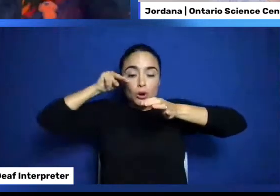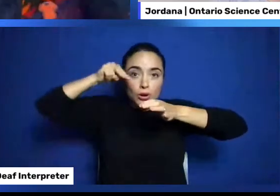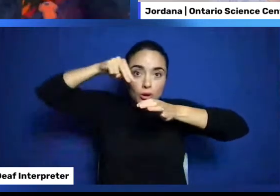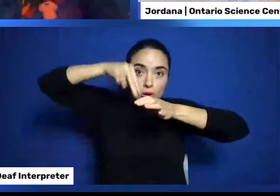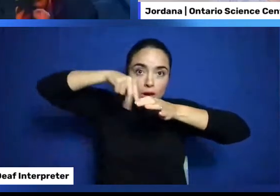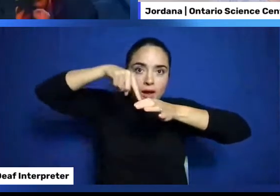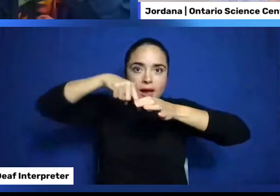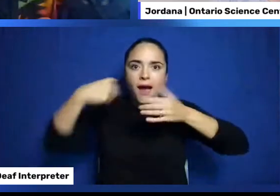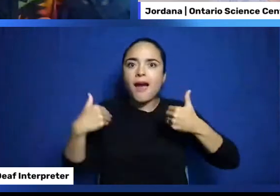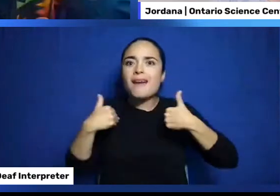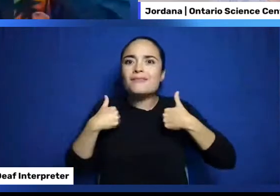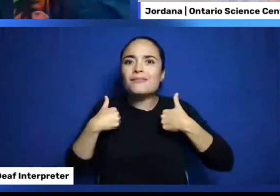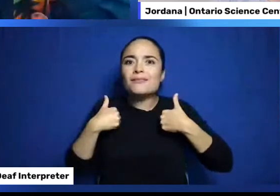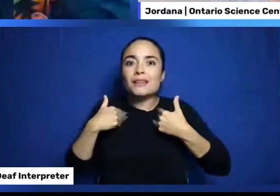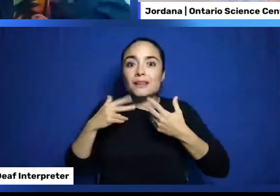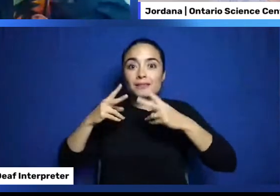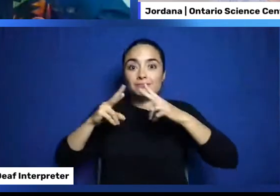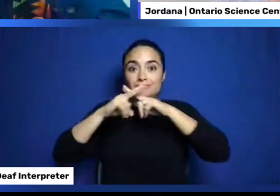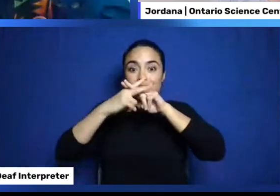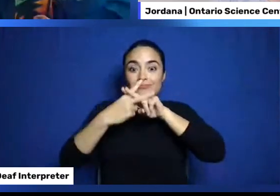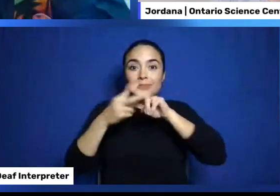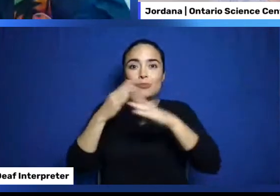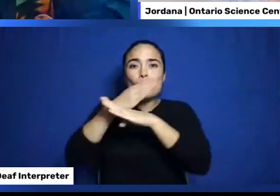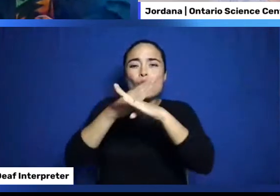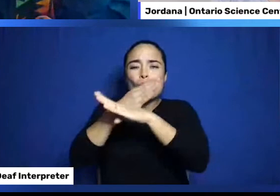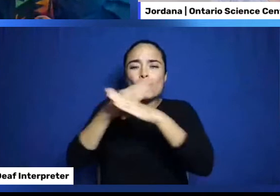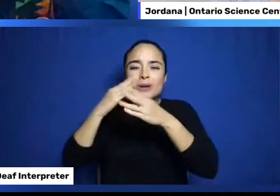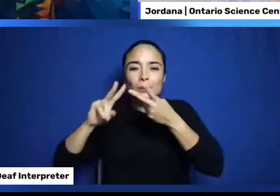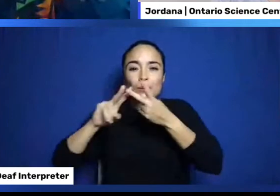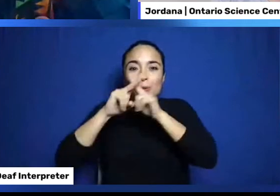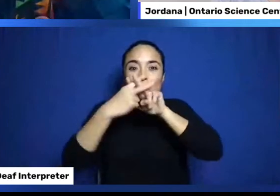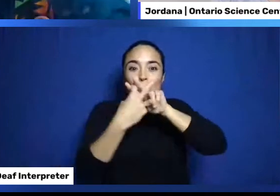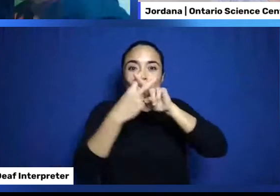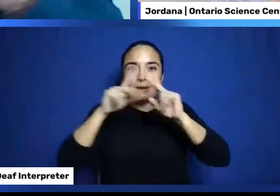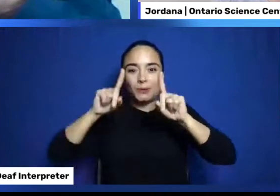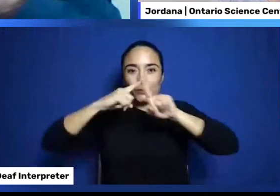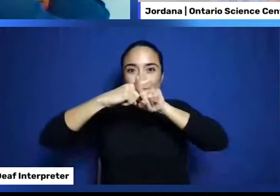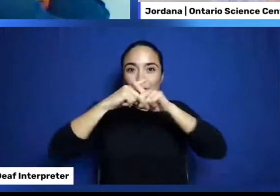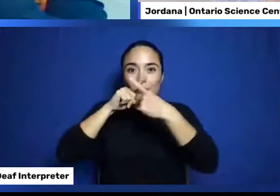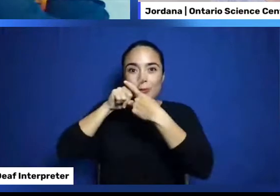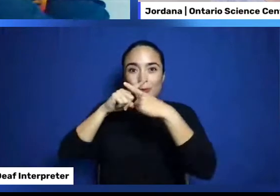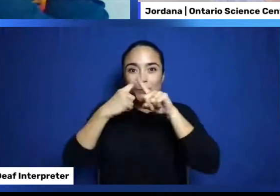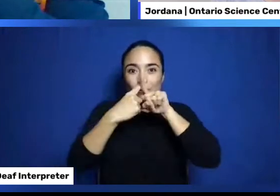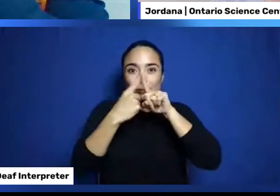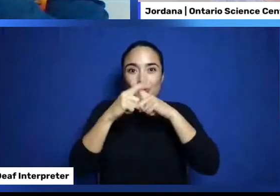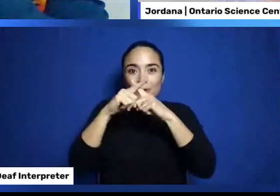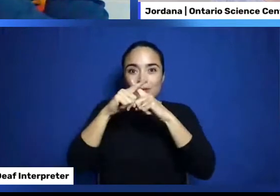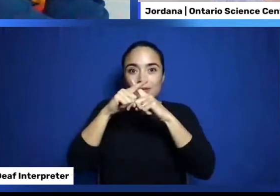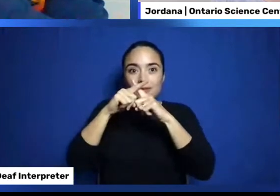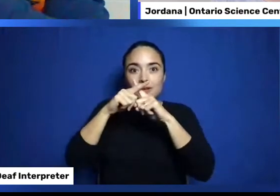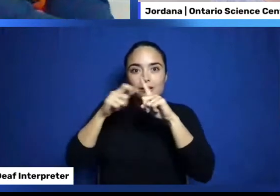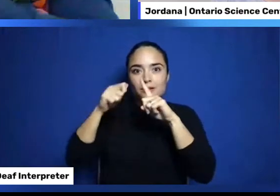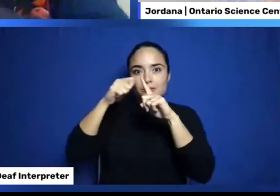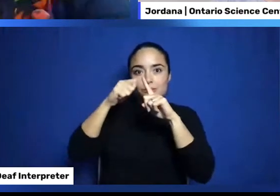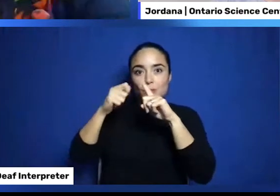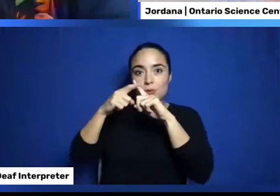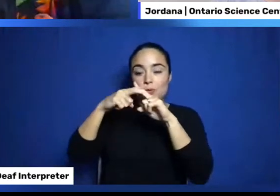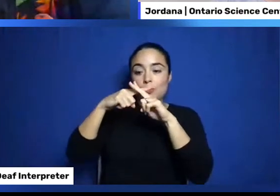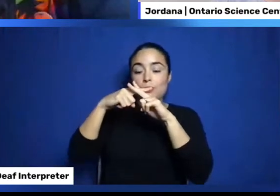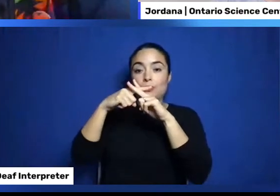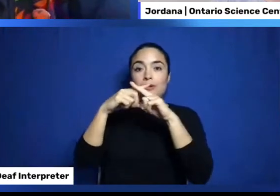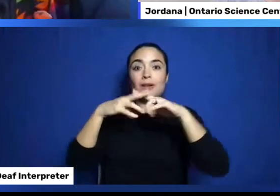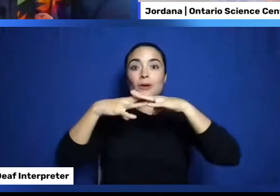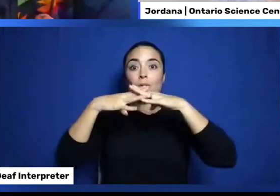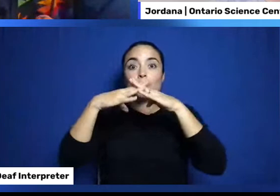And, those poles can actually control. Flaps. That make the hole on the teepee smaller. And,